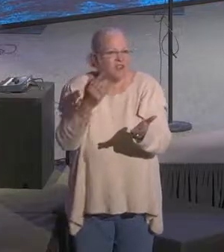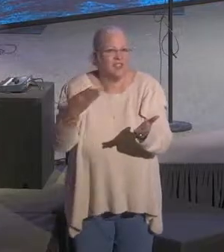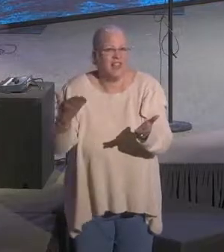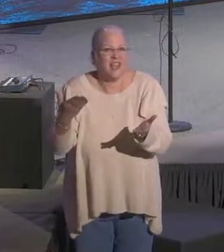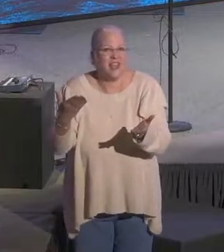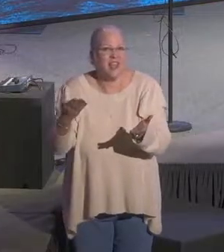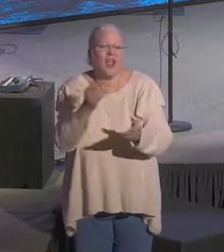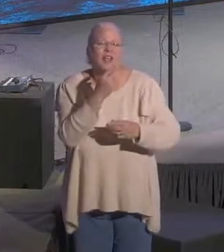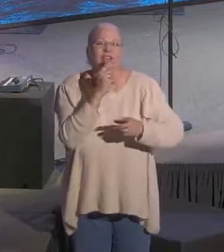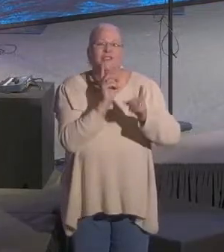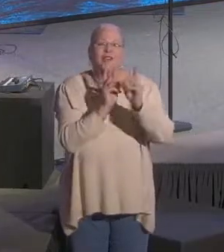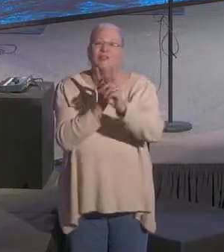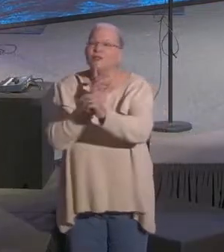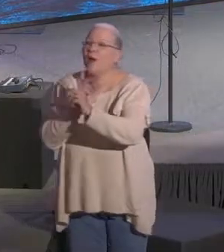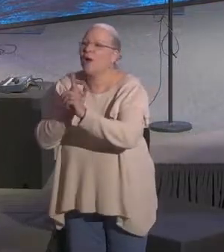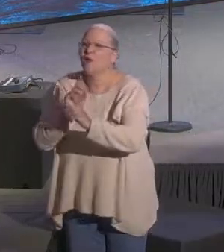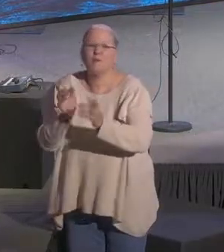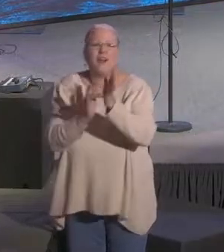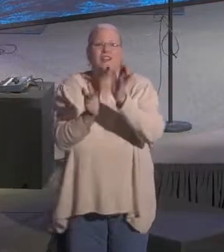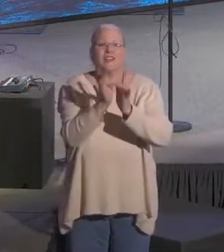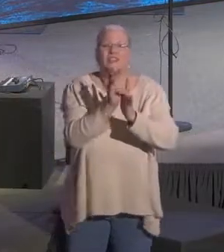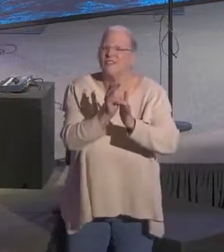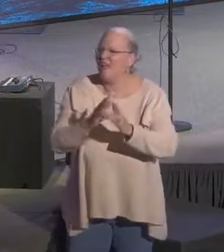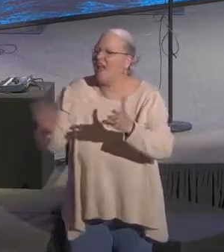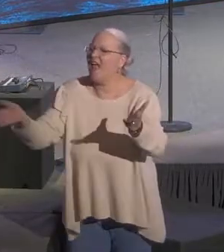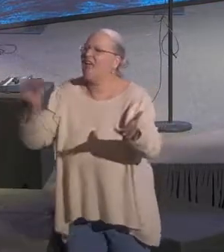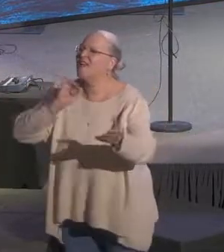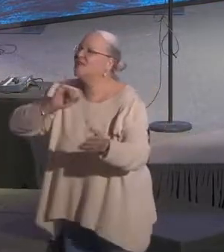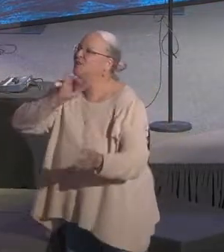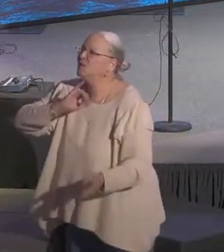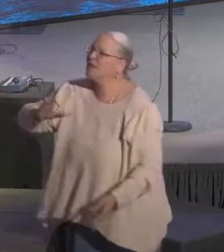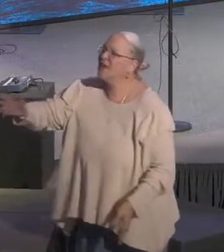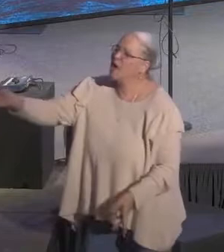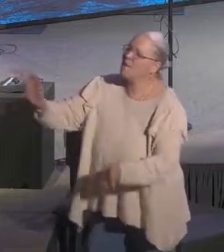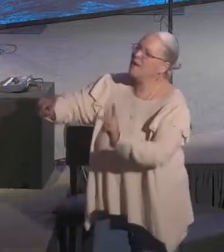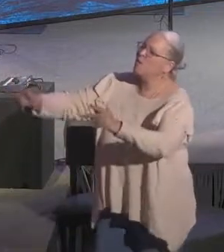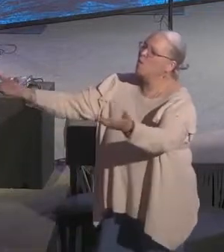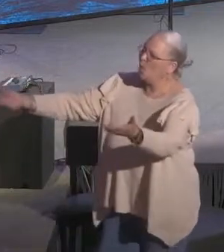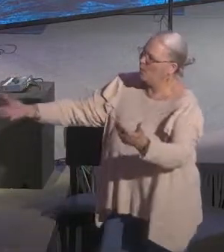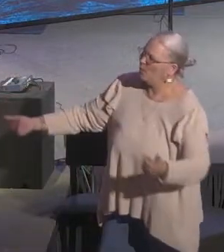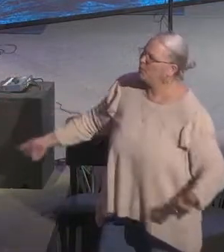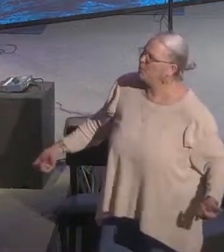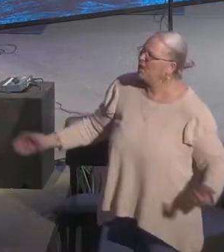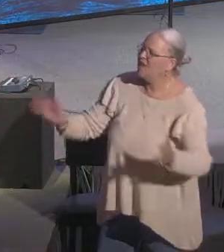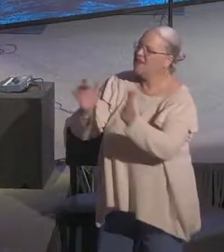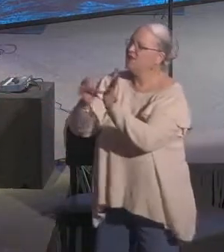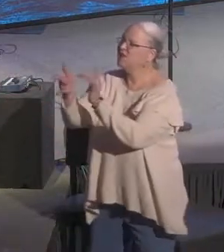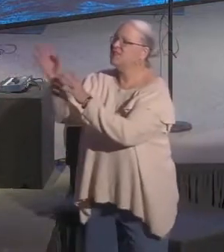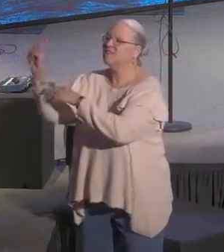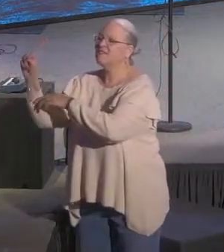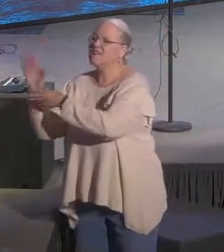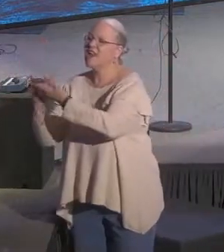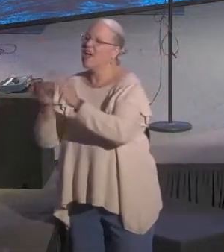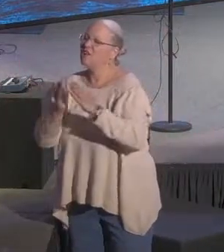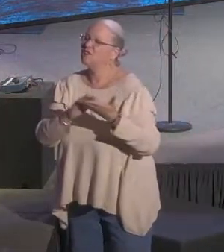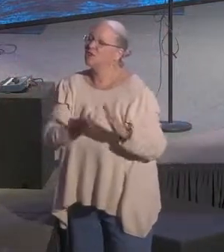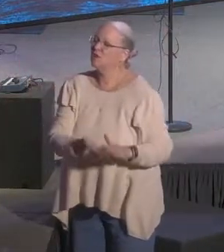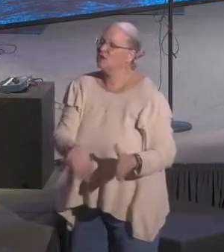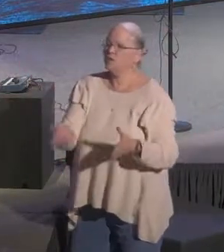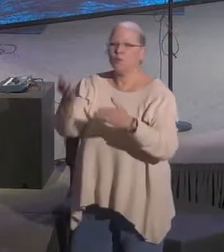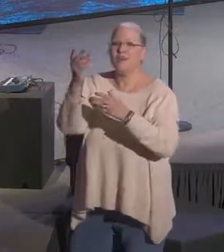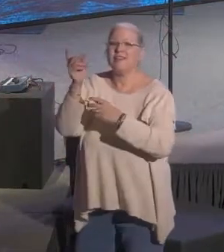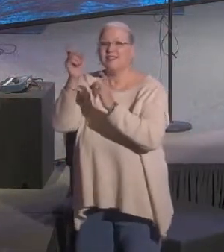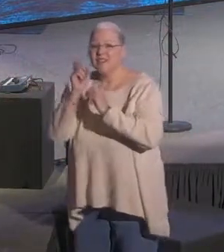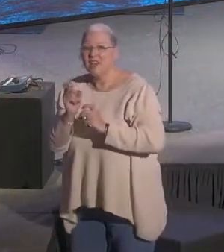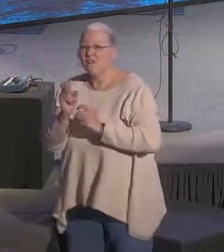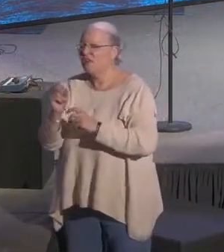start talking about Jesus. Fellow Israelites, listen to this. Jesus of Nazareth was a man accredited by God